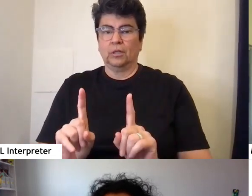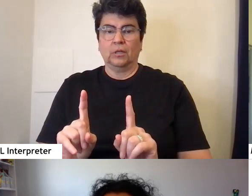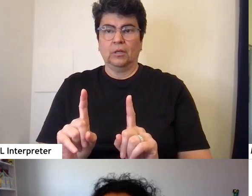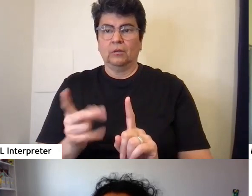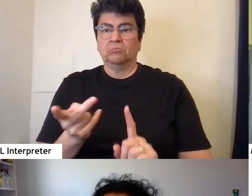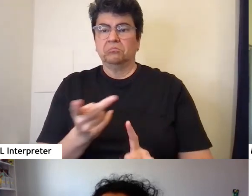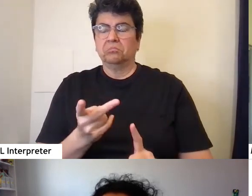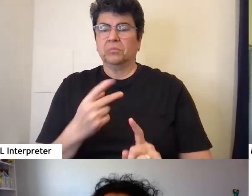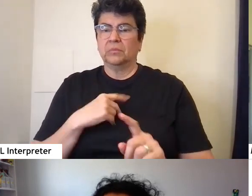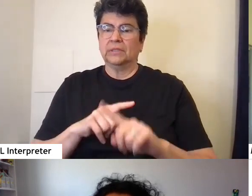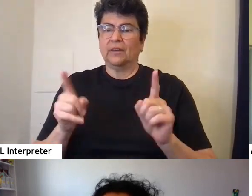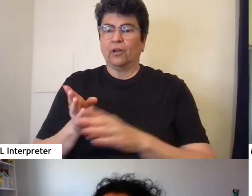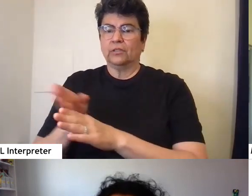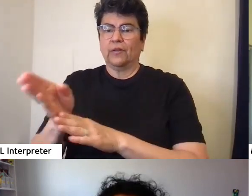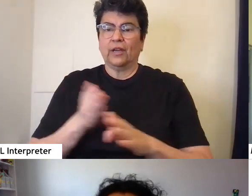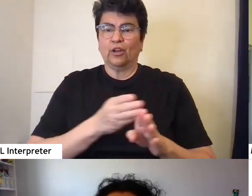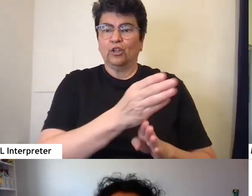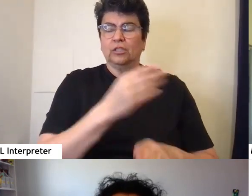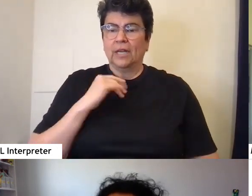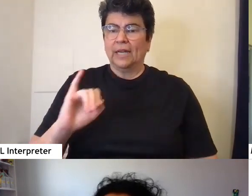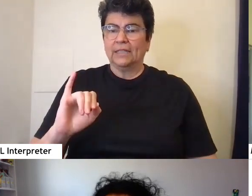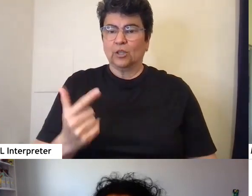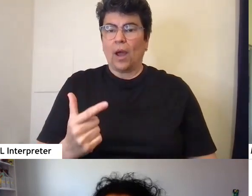in different spheres of kind of the Instagram